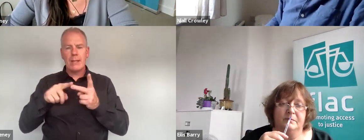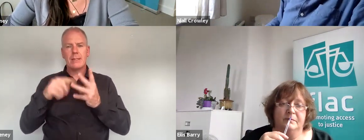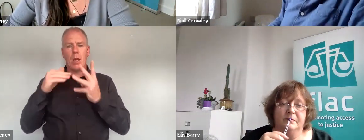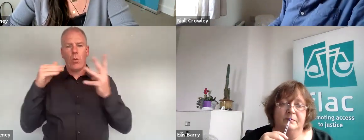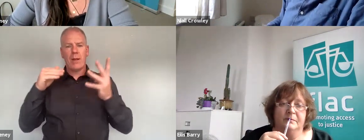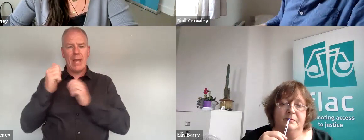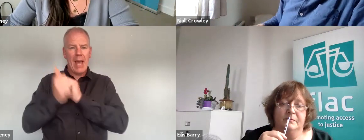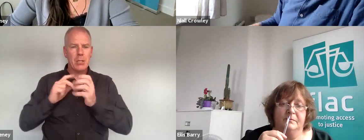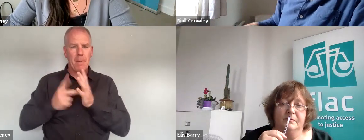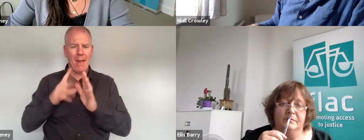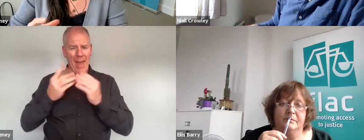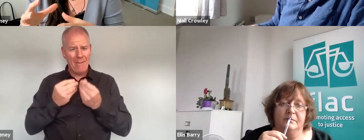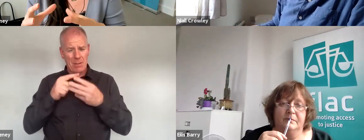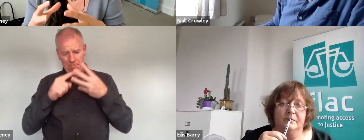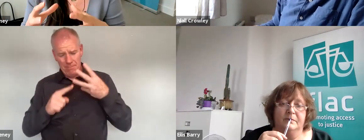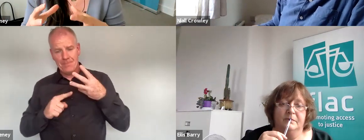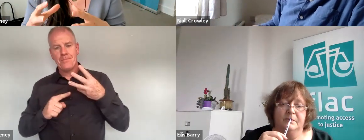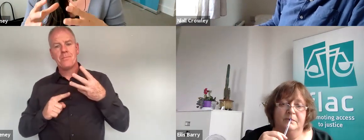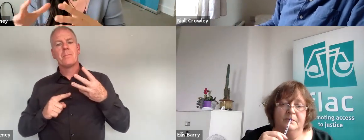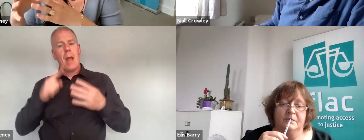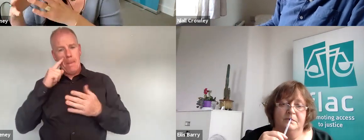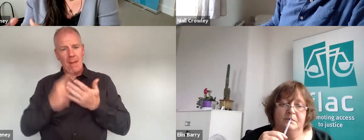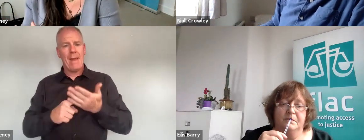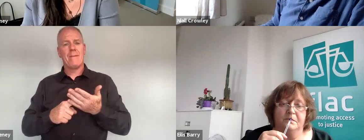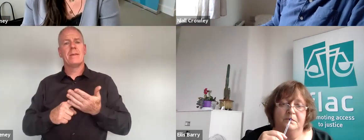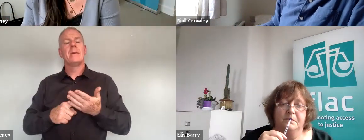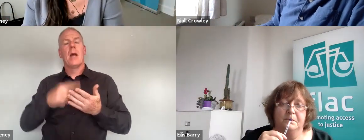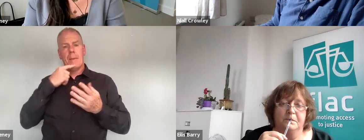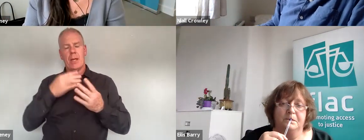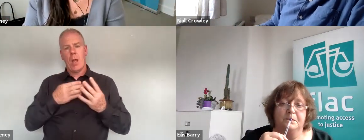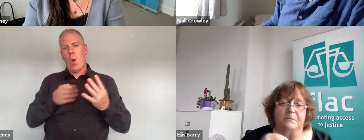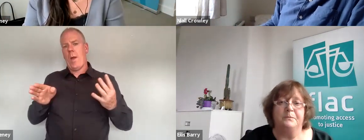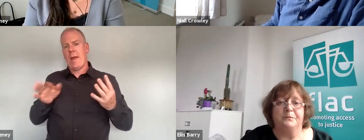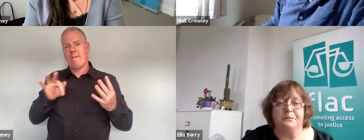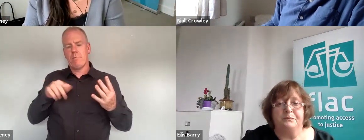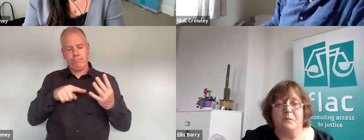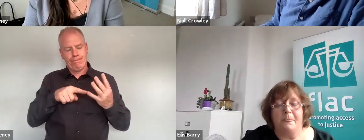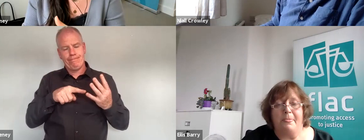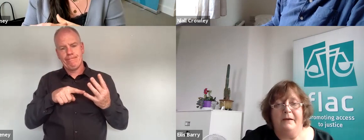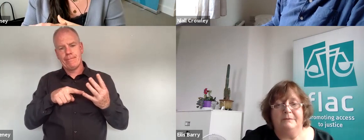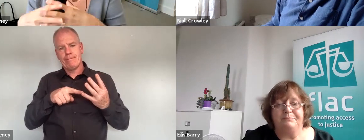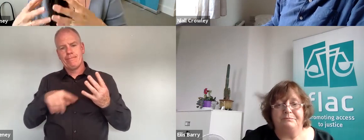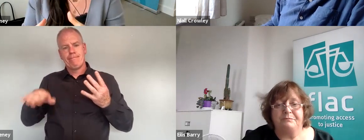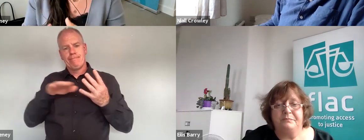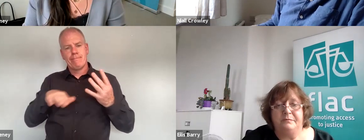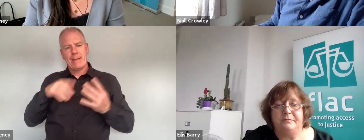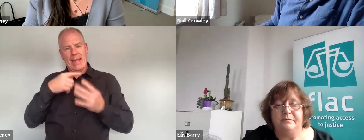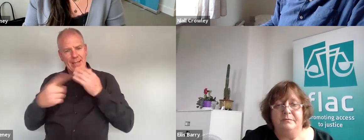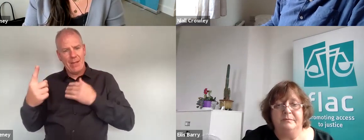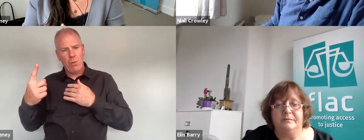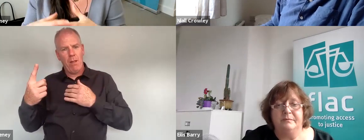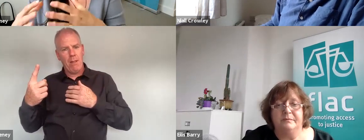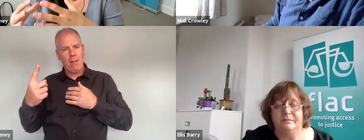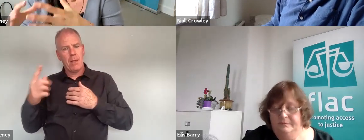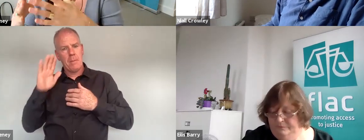so on because I do believe it exactly as I've said takes us away from that that space where the individual obligation